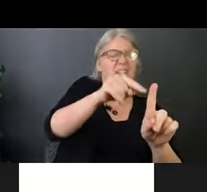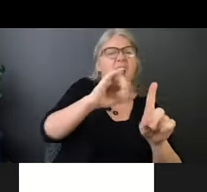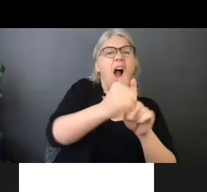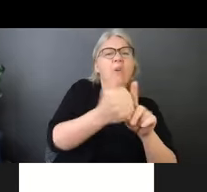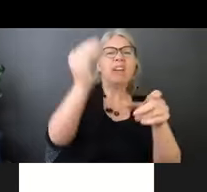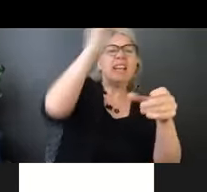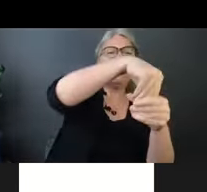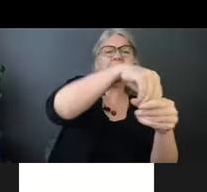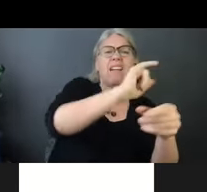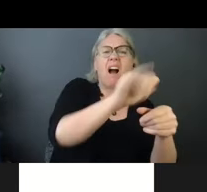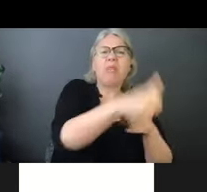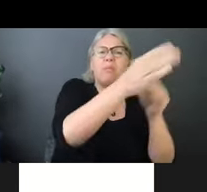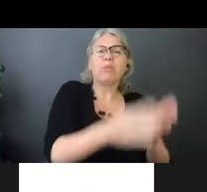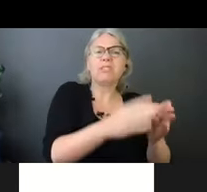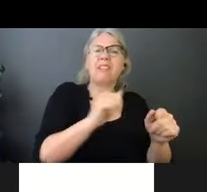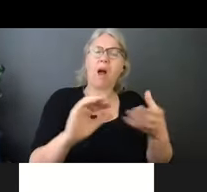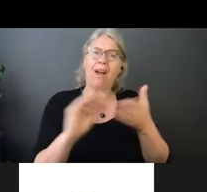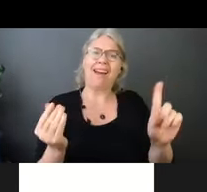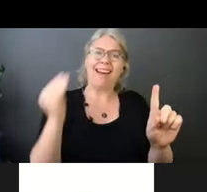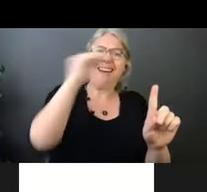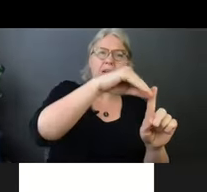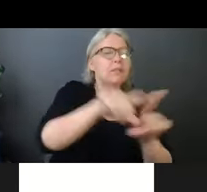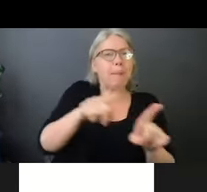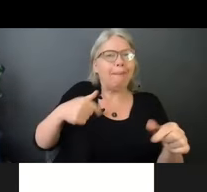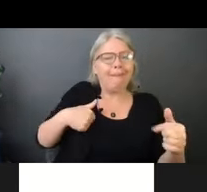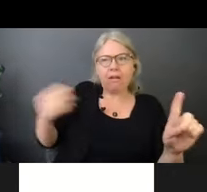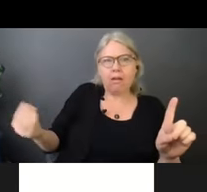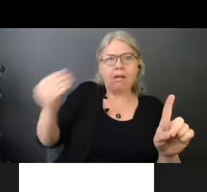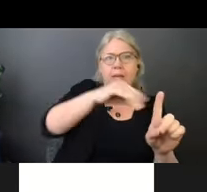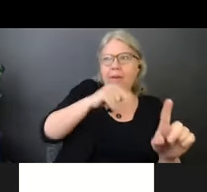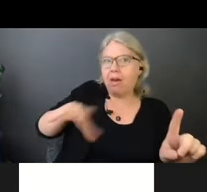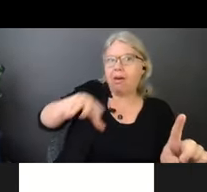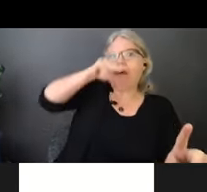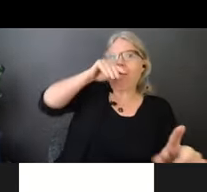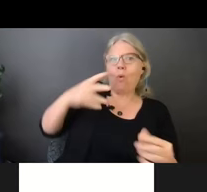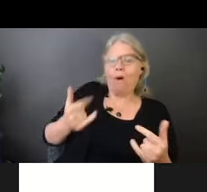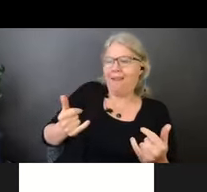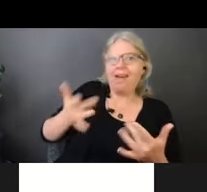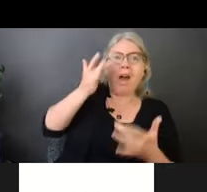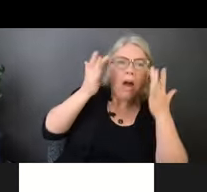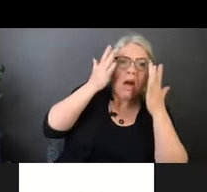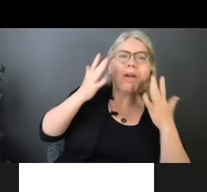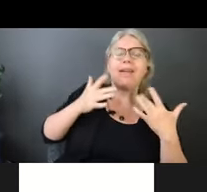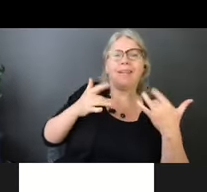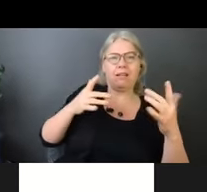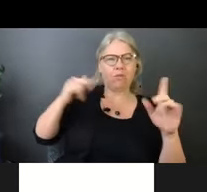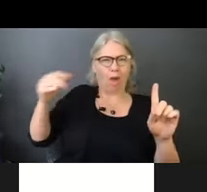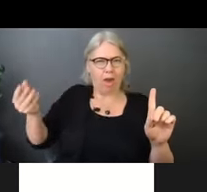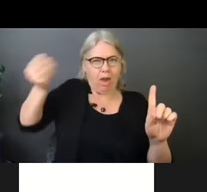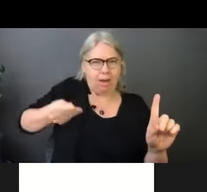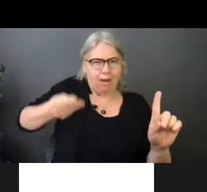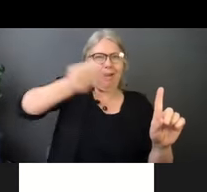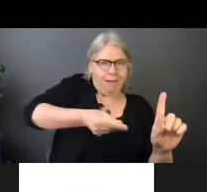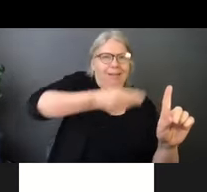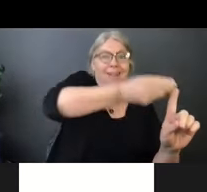out of my body is the same way it gets inside of your body. So again, when we get to proper PPE, hand washing, that's